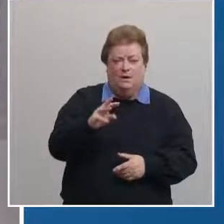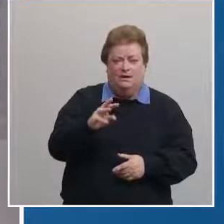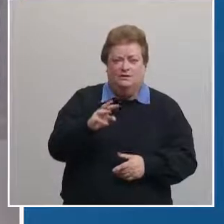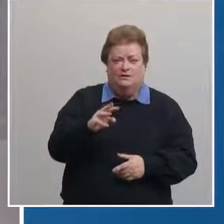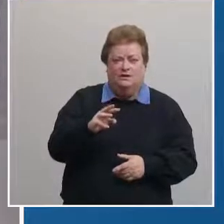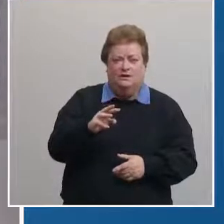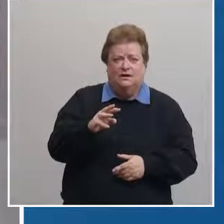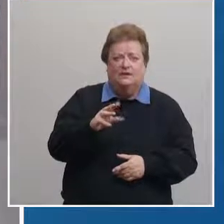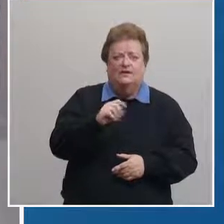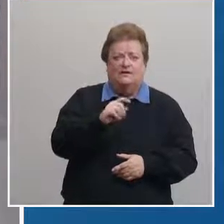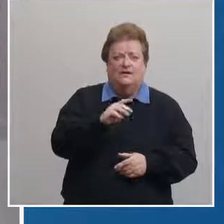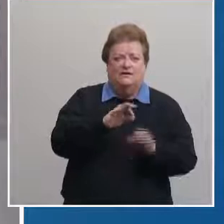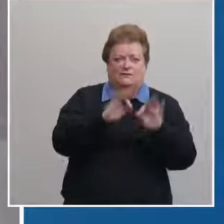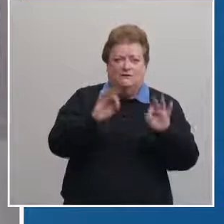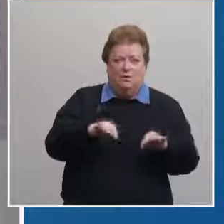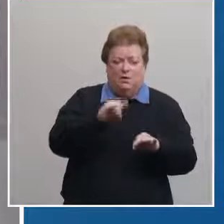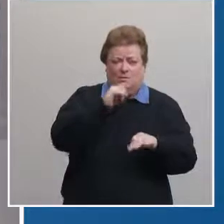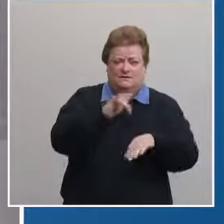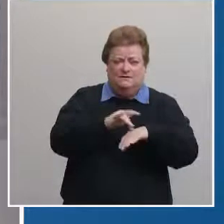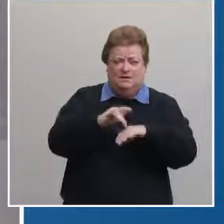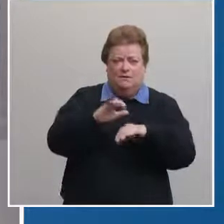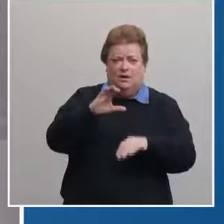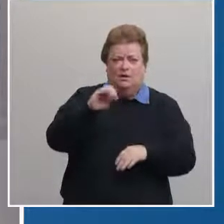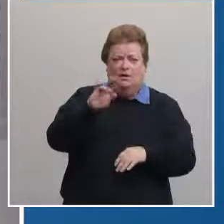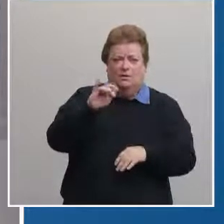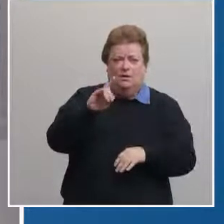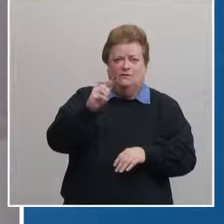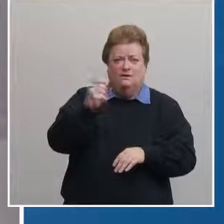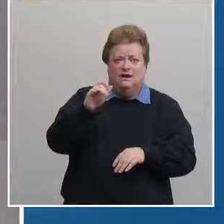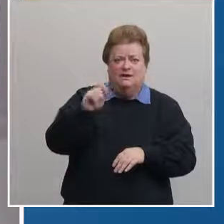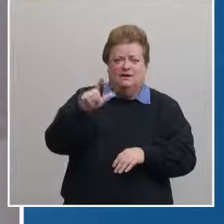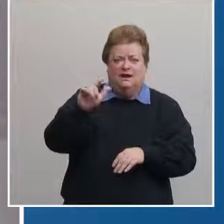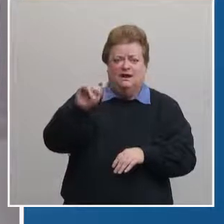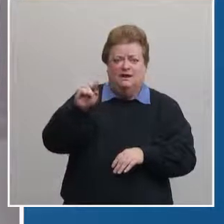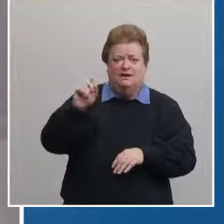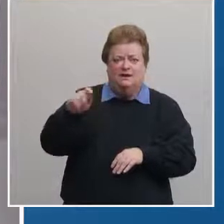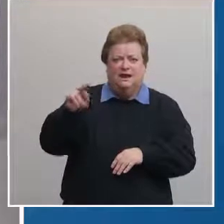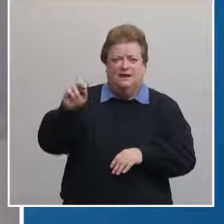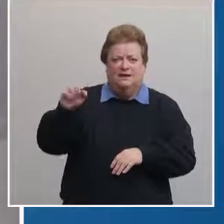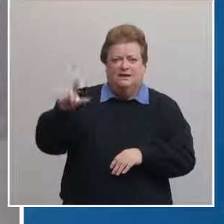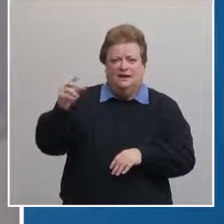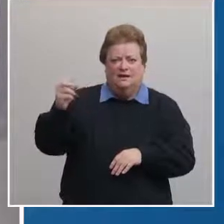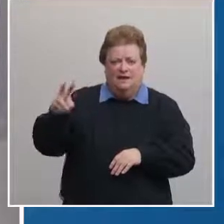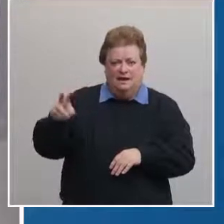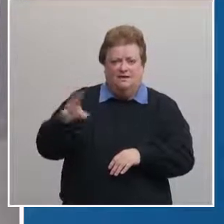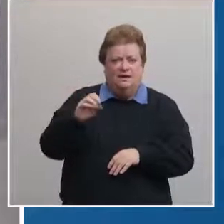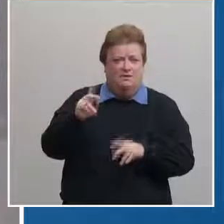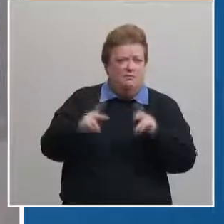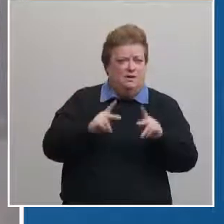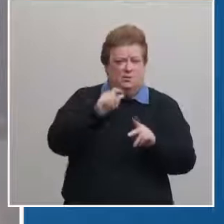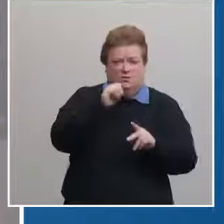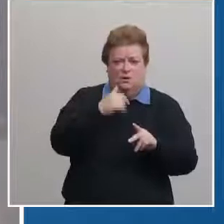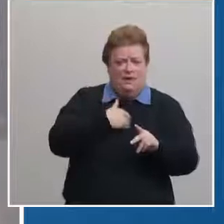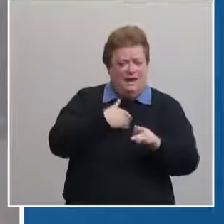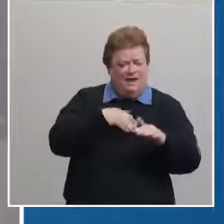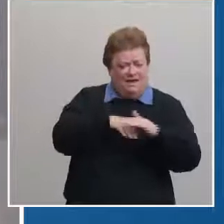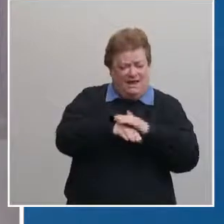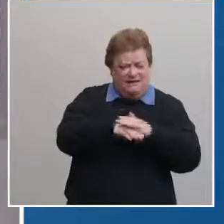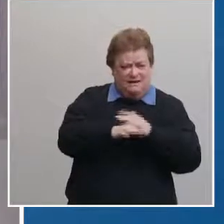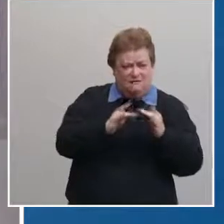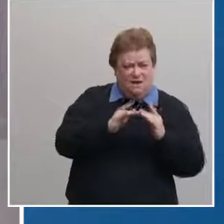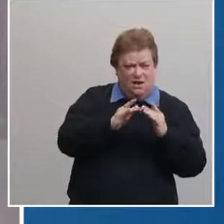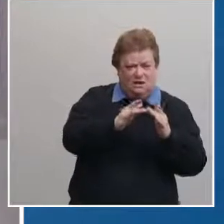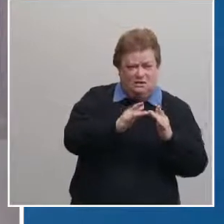online form is available at coven 19.lincoln.ne.gov and people who do not have online access